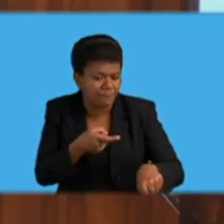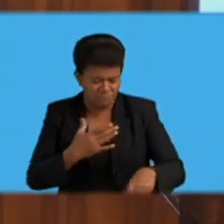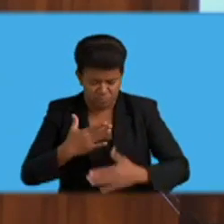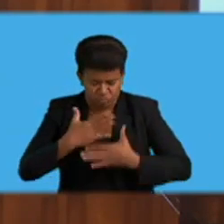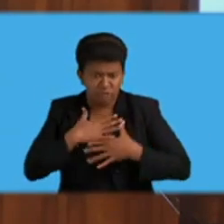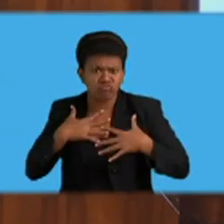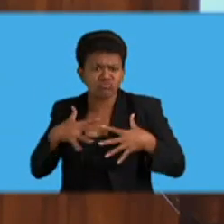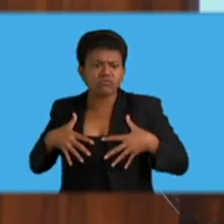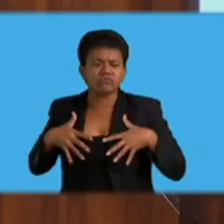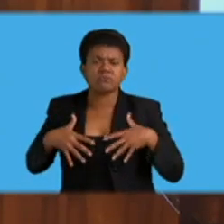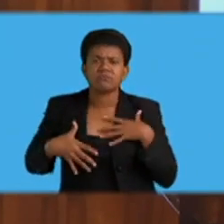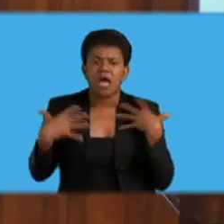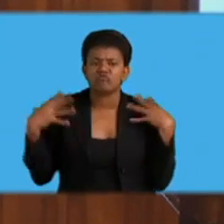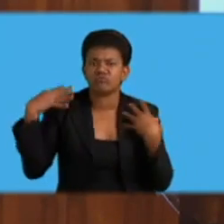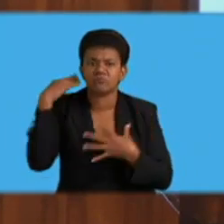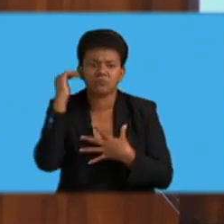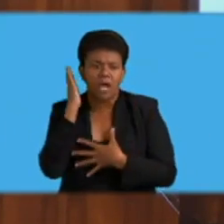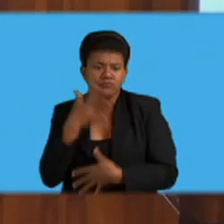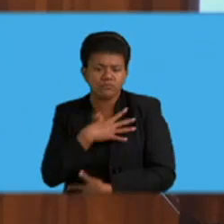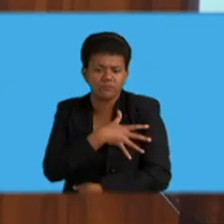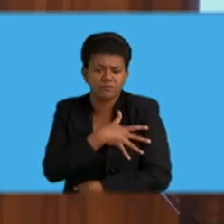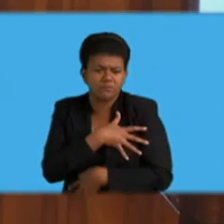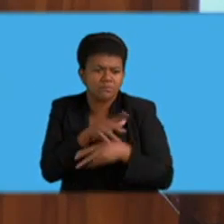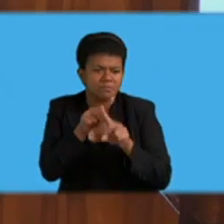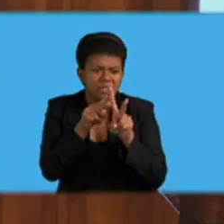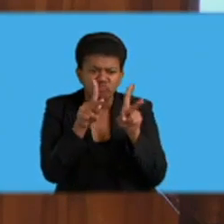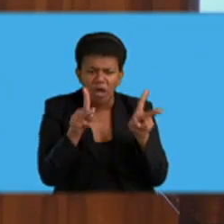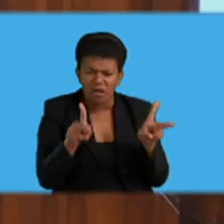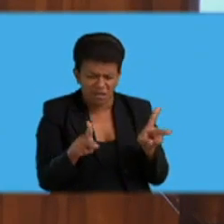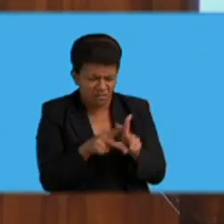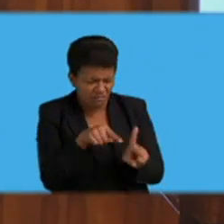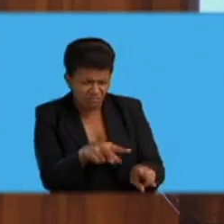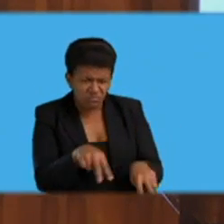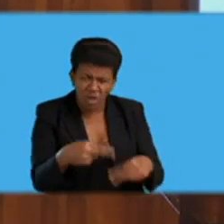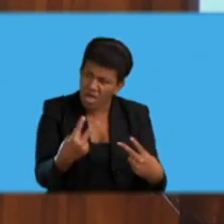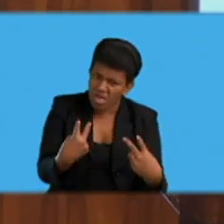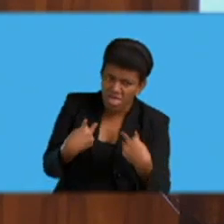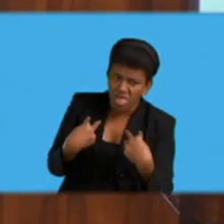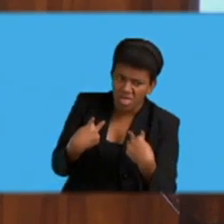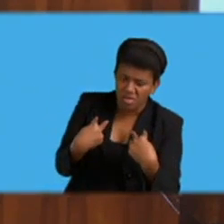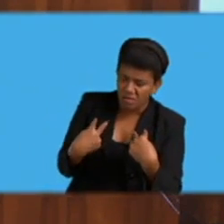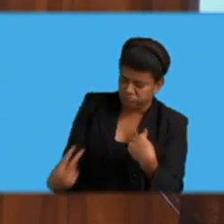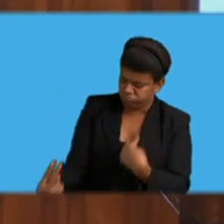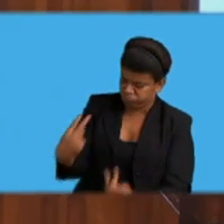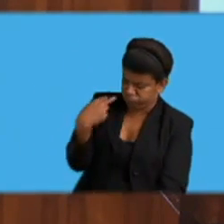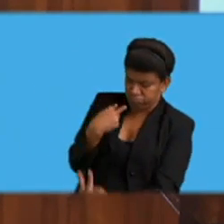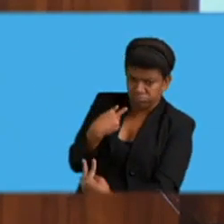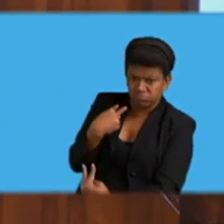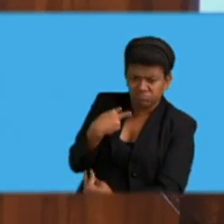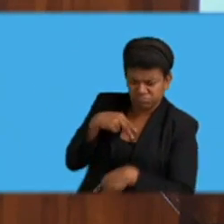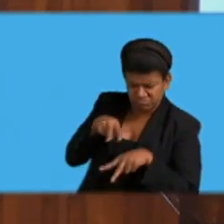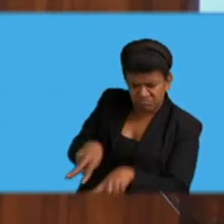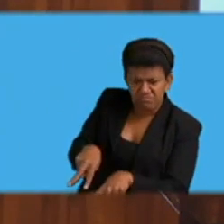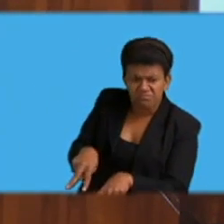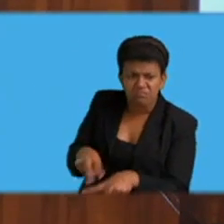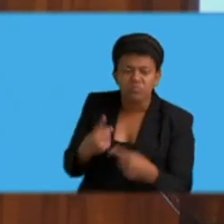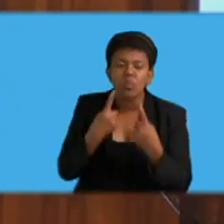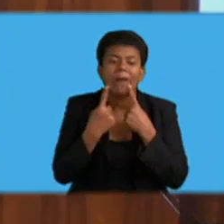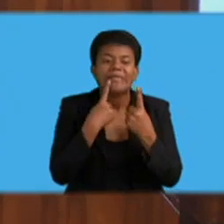pornography, witnessing sexual acts, or even sexually demeaning and threatening comments.